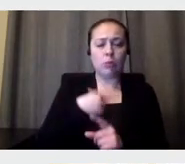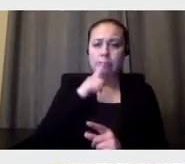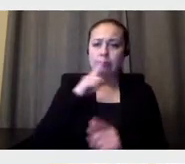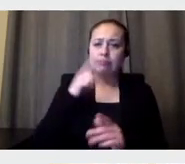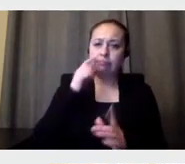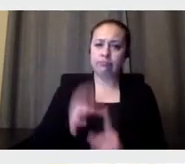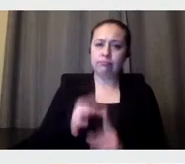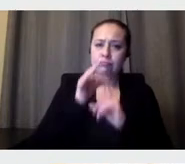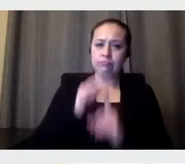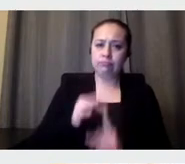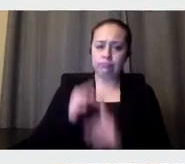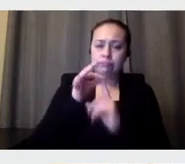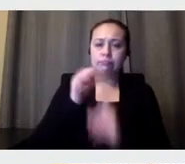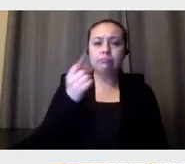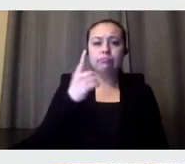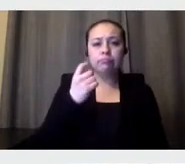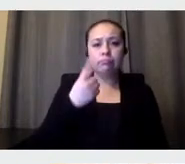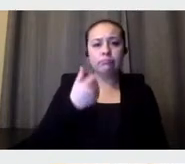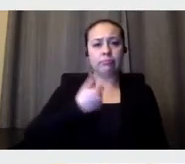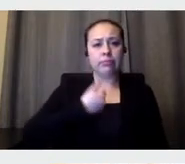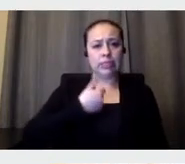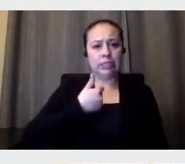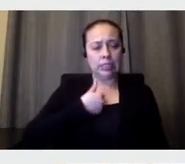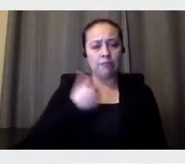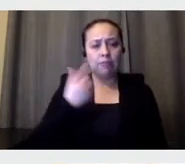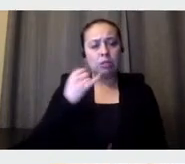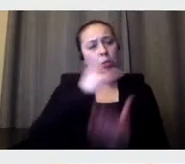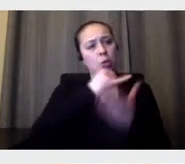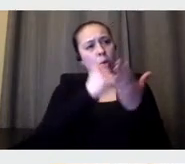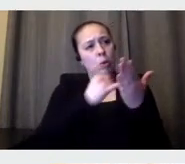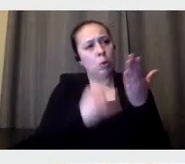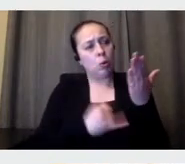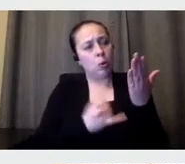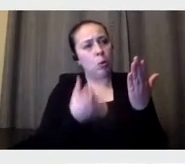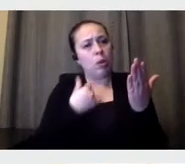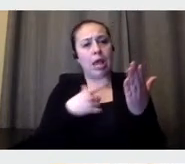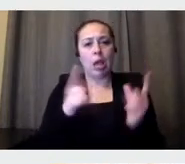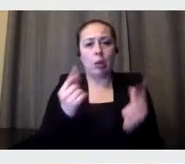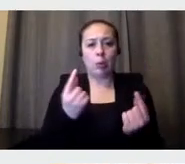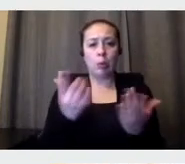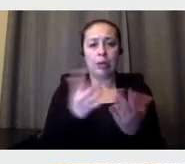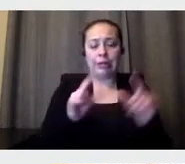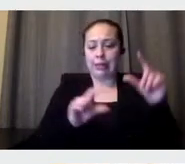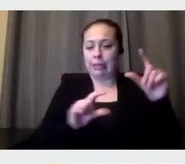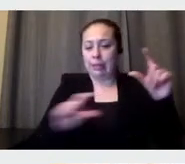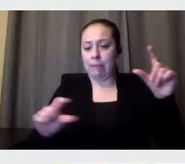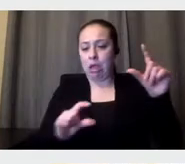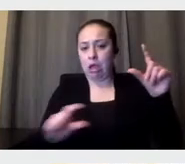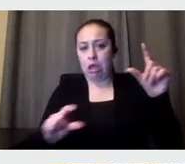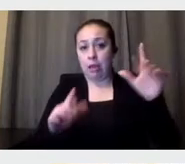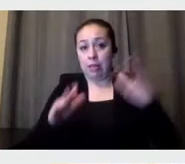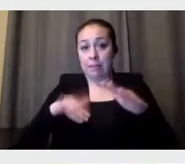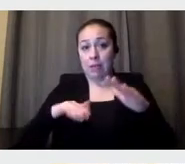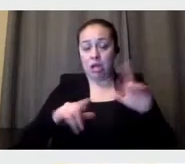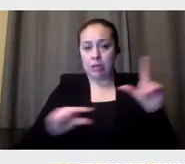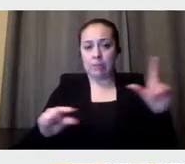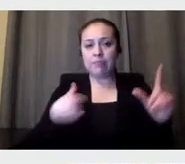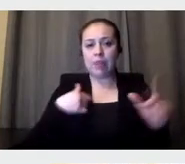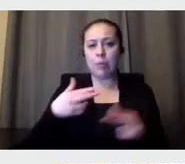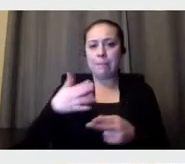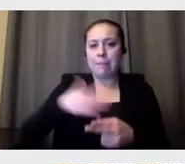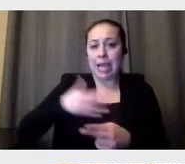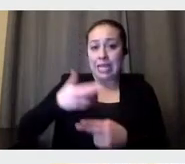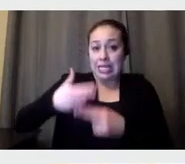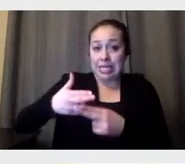with my name and the, and the date. Why? Because I copy what my mom was doing. Um, my mom, um, is not a painter, but she painted